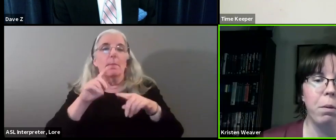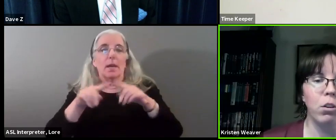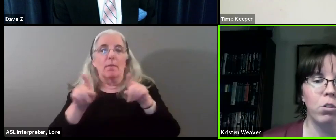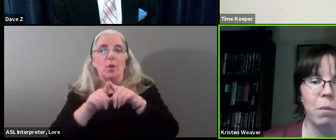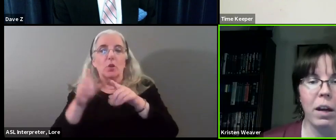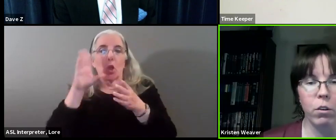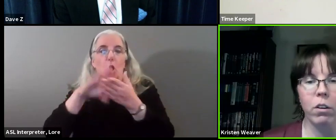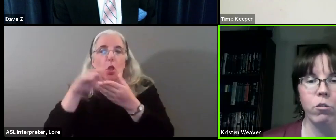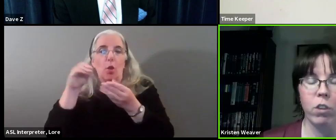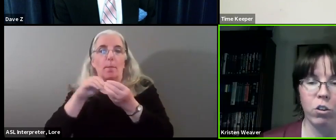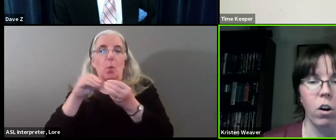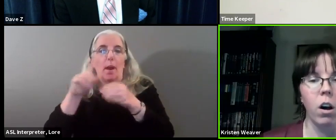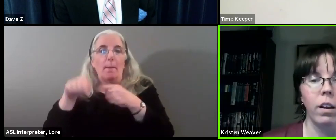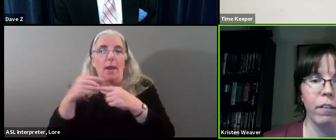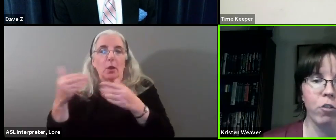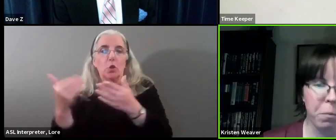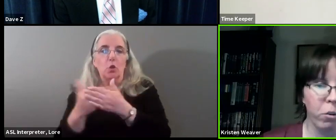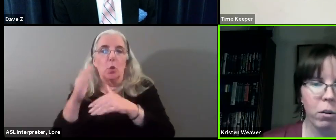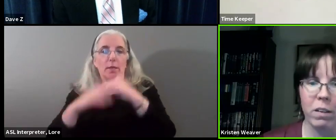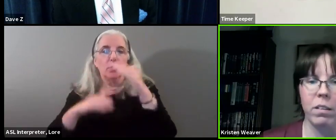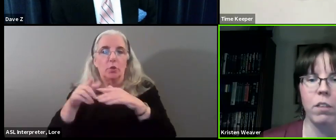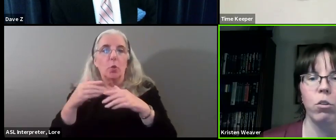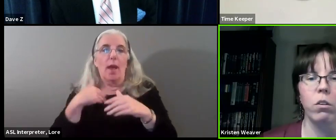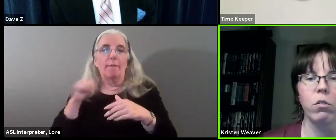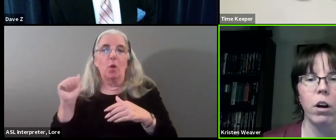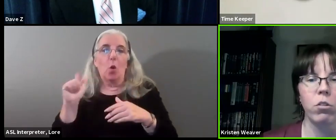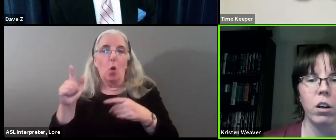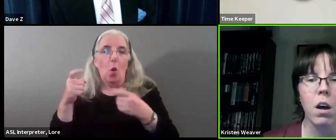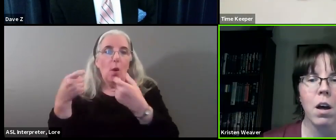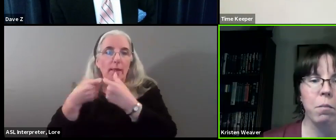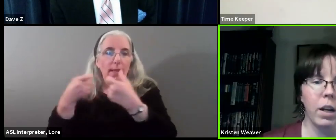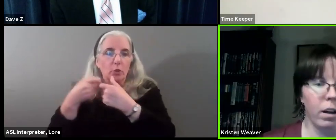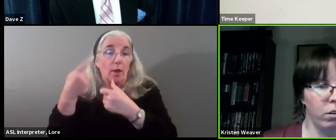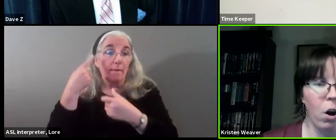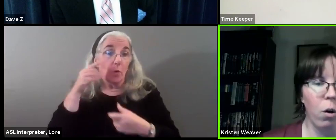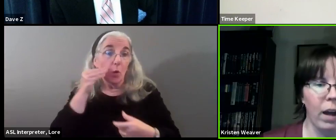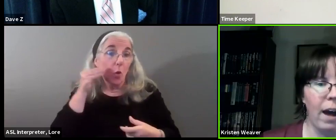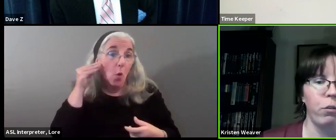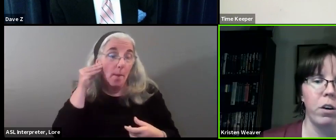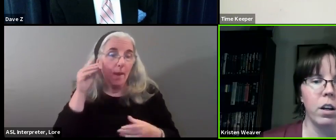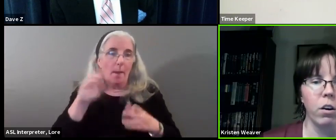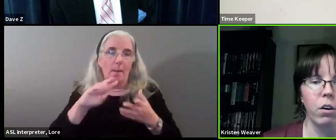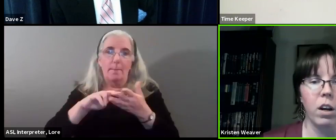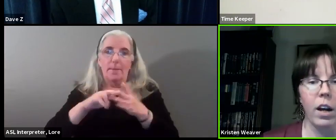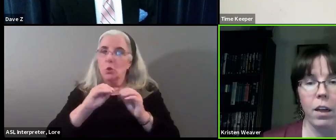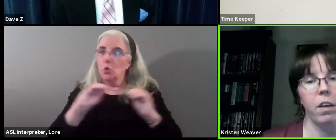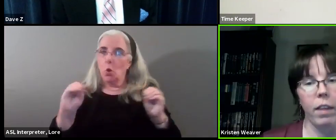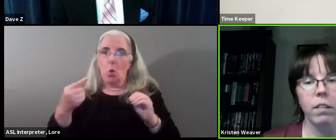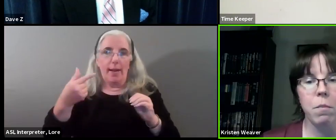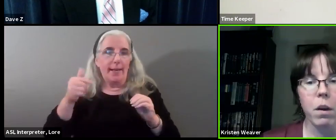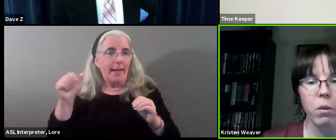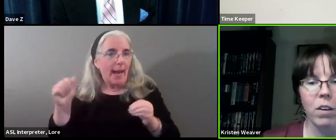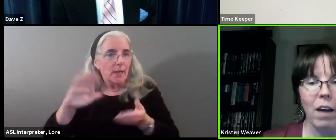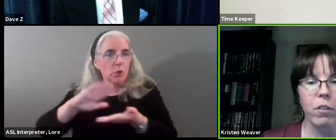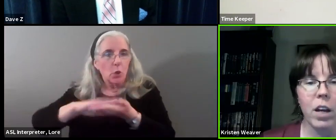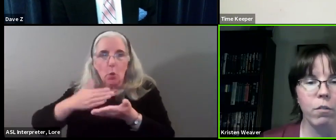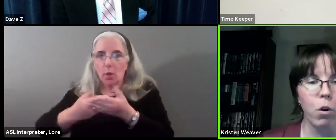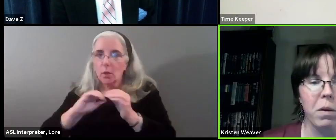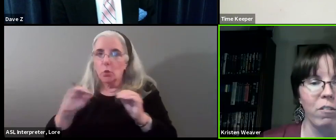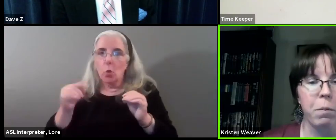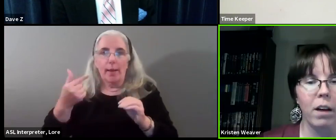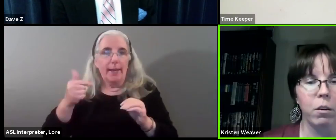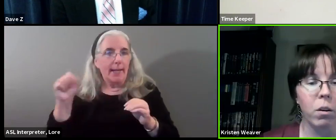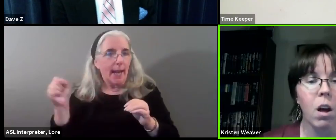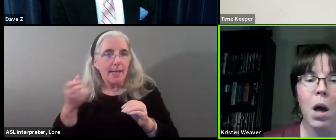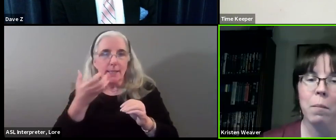about the push to make new construction all electric, mostly residential construction, meaning no gas for heating or cooking. I think that's something we should advocate